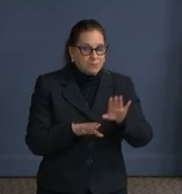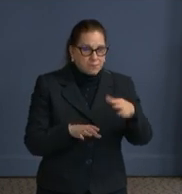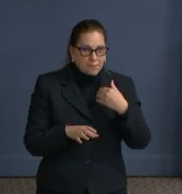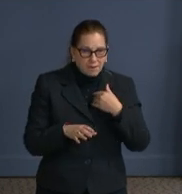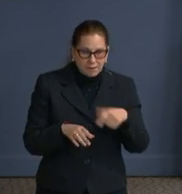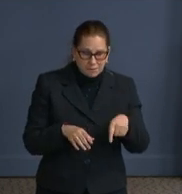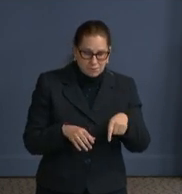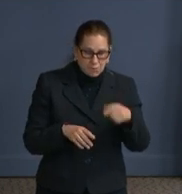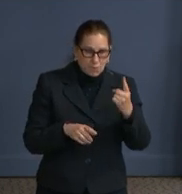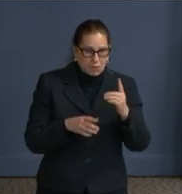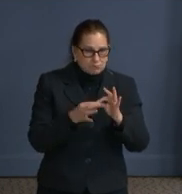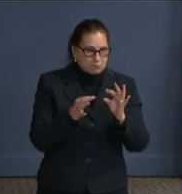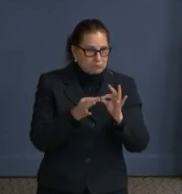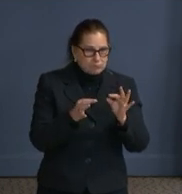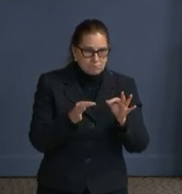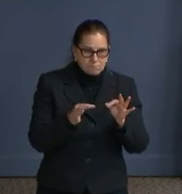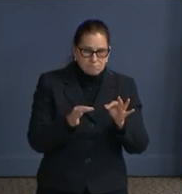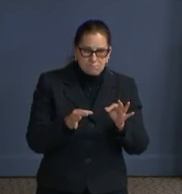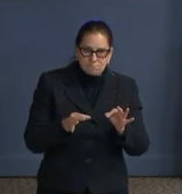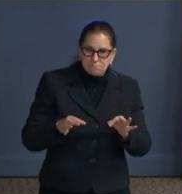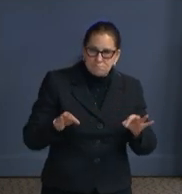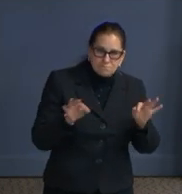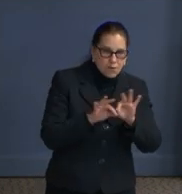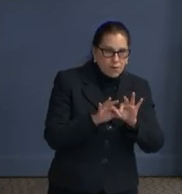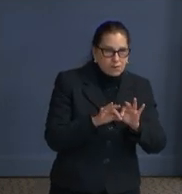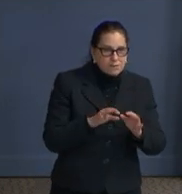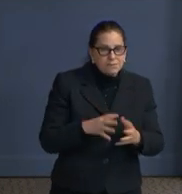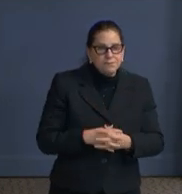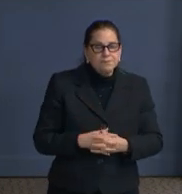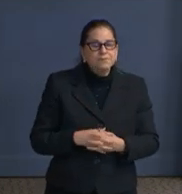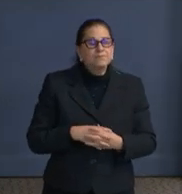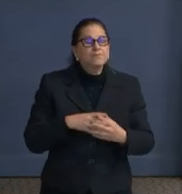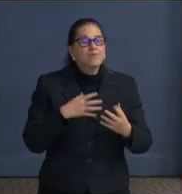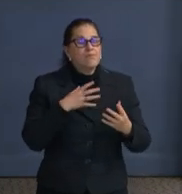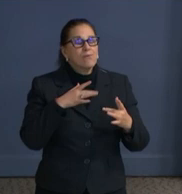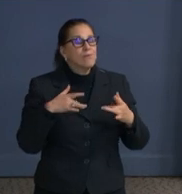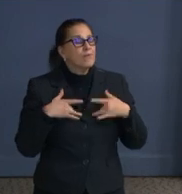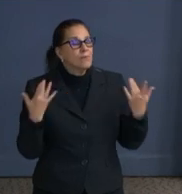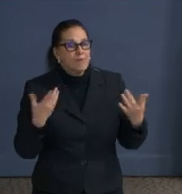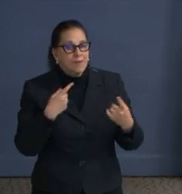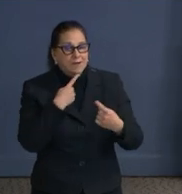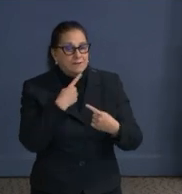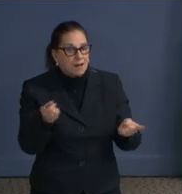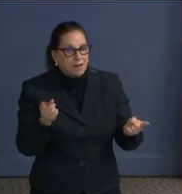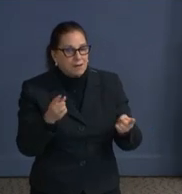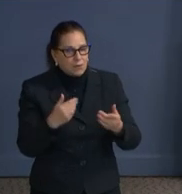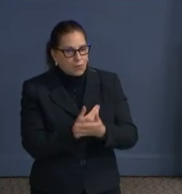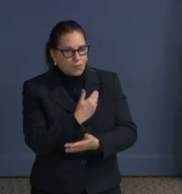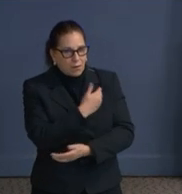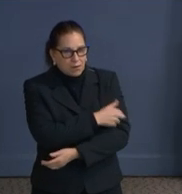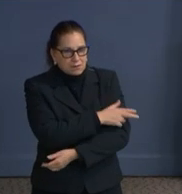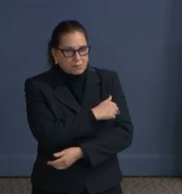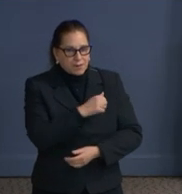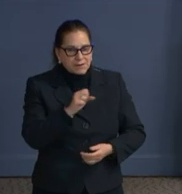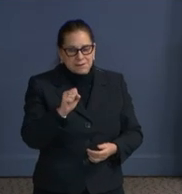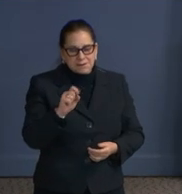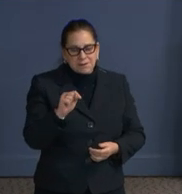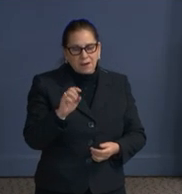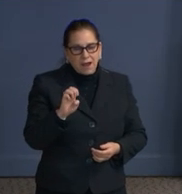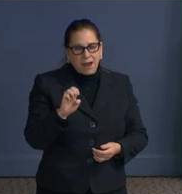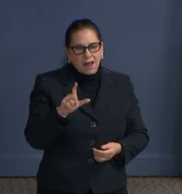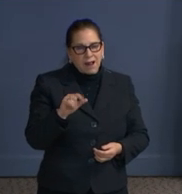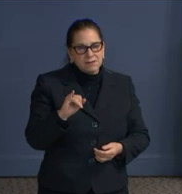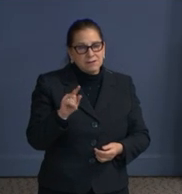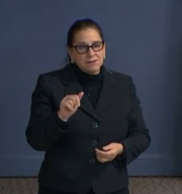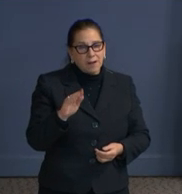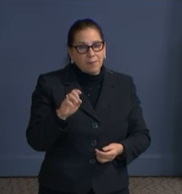on our progress toward building a new hospital at St. Elizabeth's East, and not just a new hospital, but a